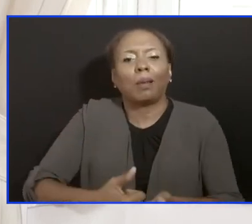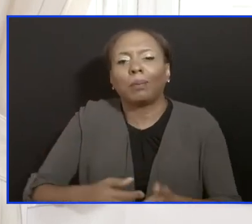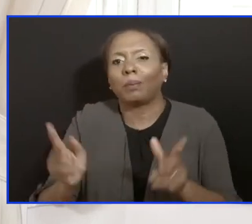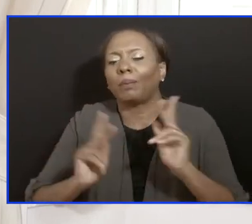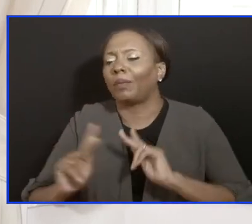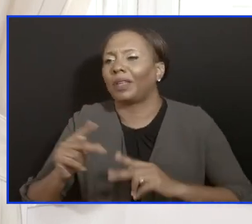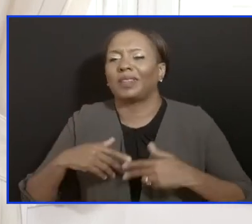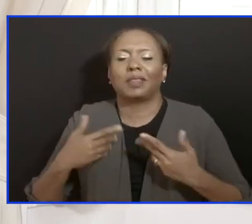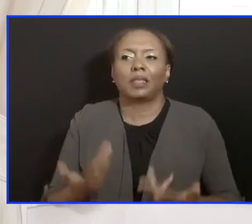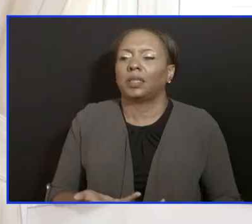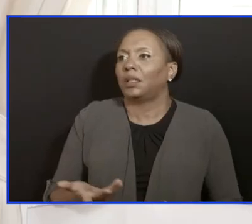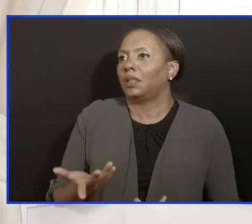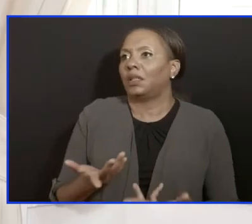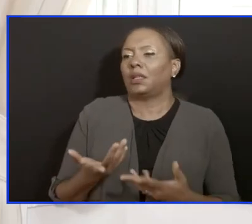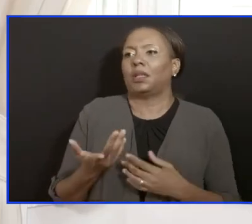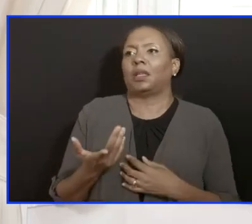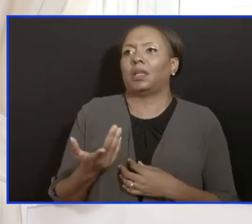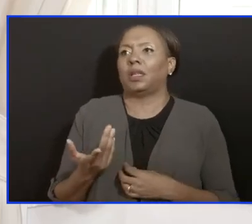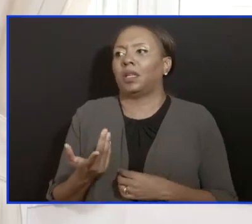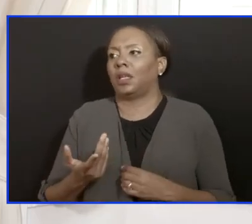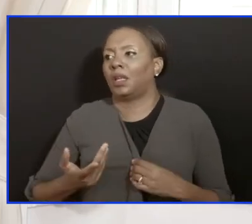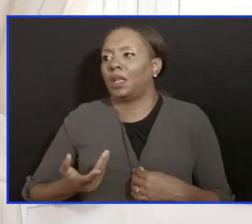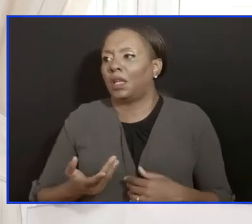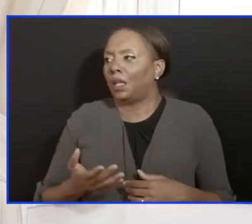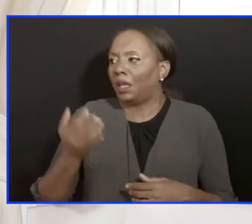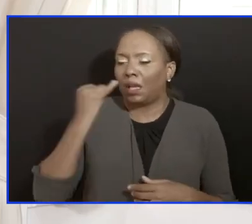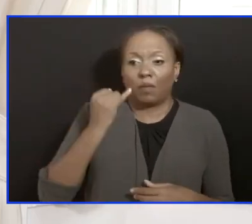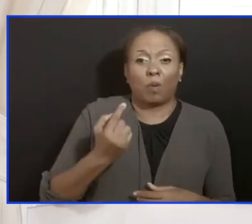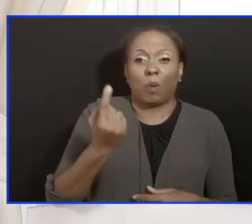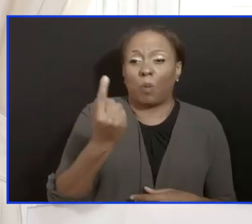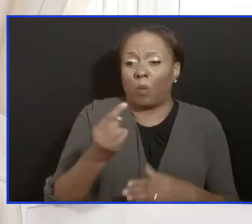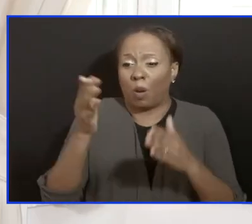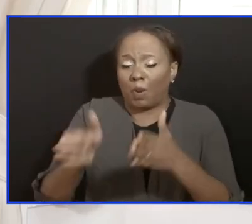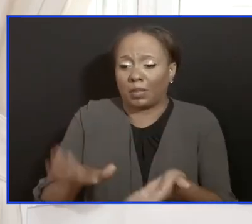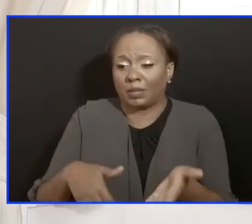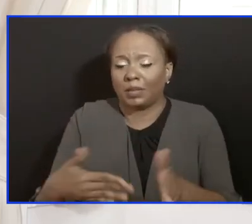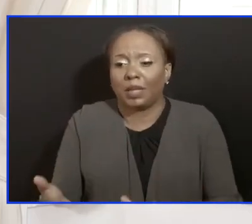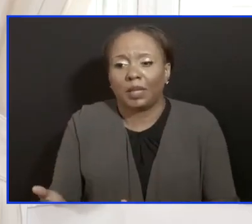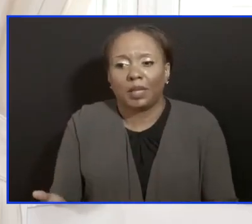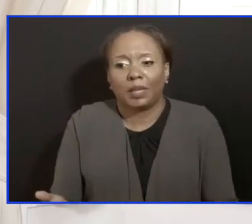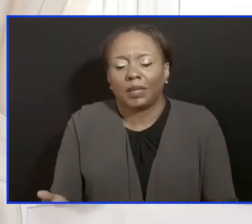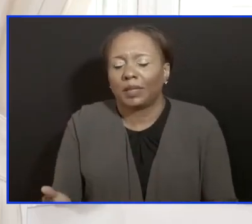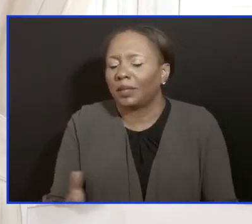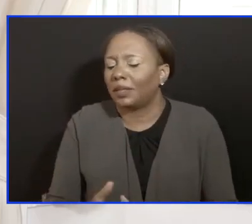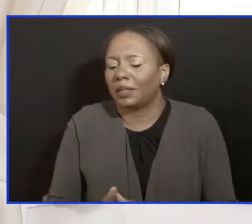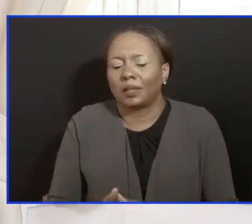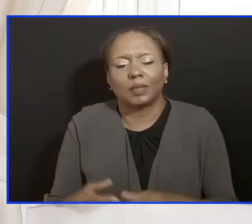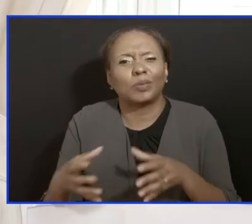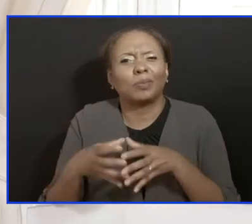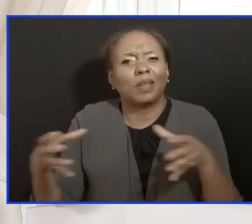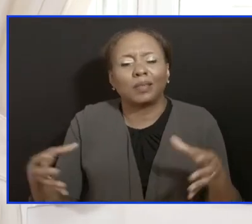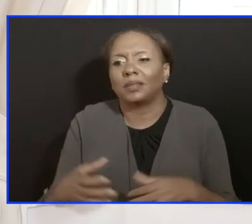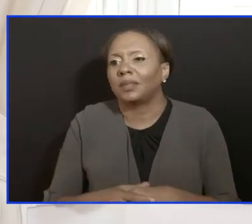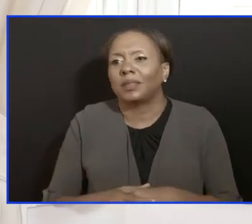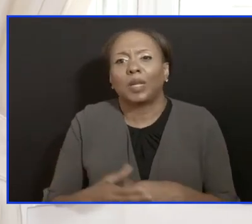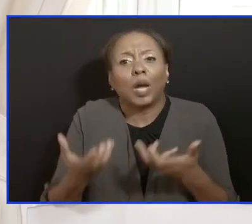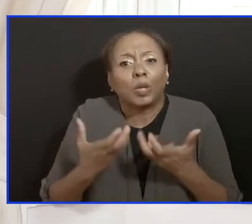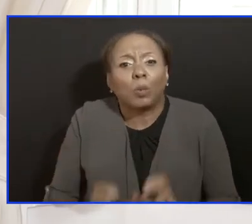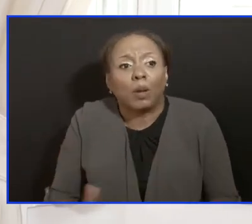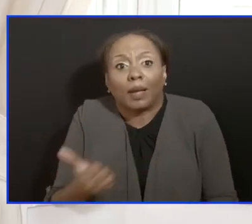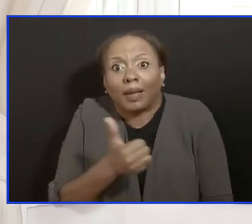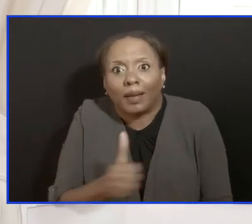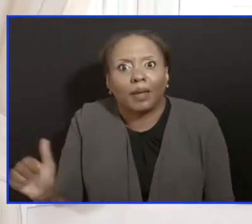bothers me to see that I lose even one. Even one for me is too much. And I am just appealing again to all